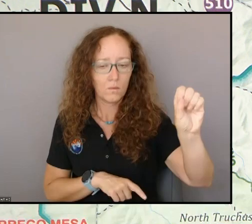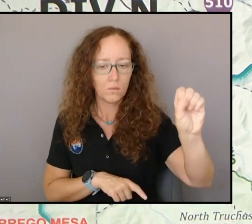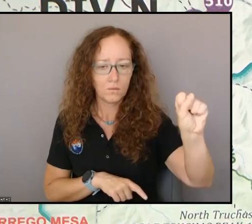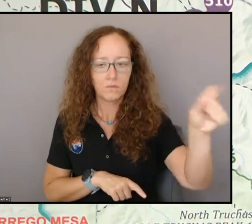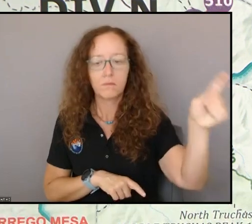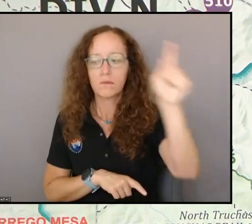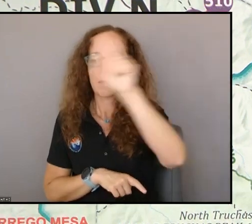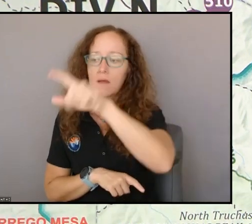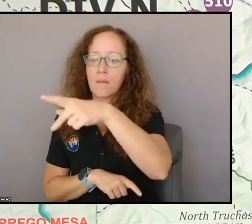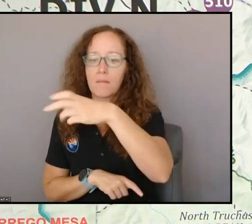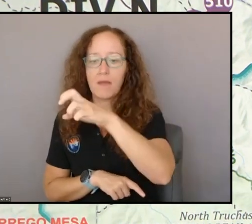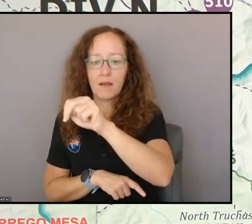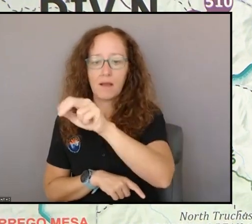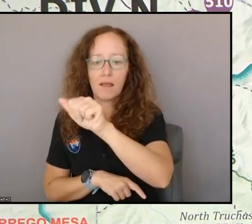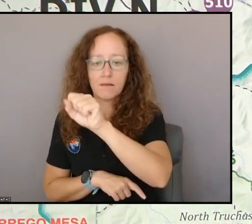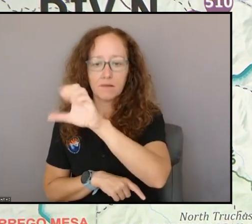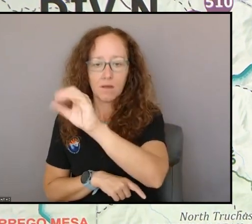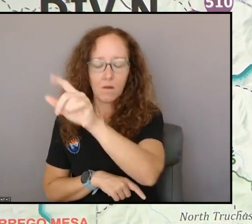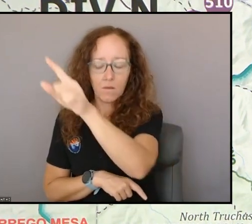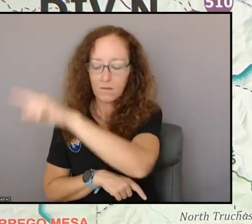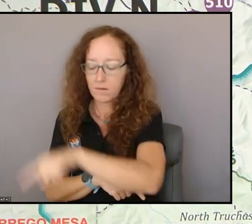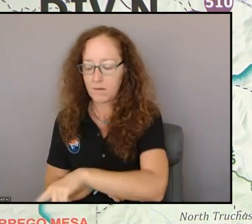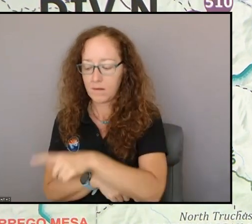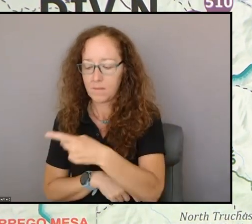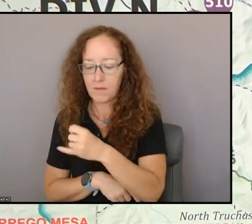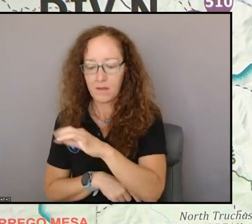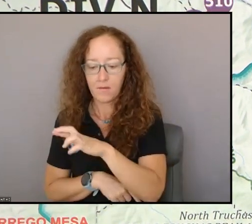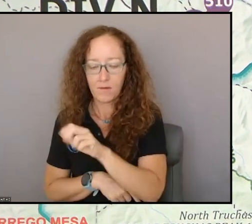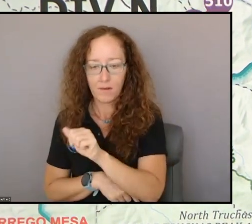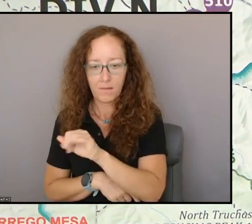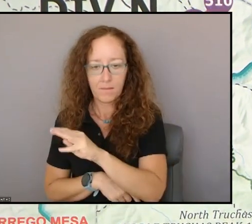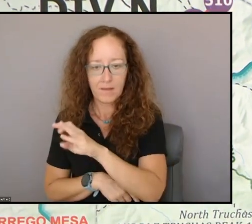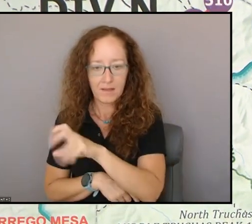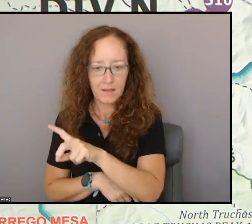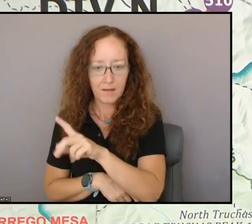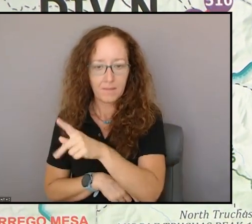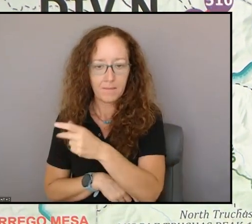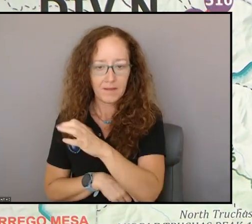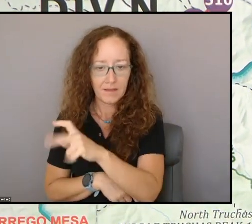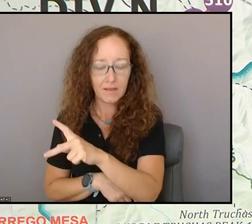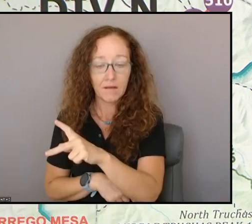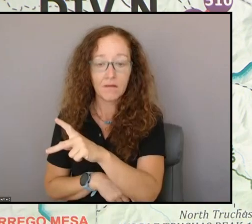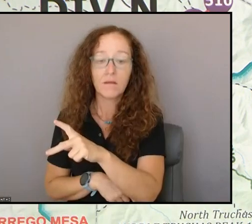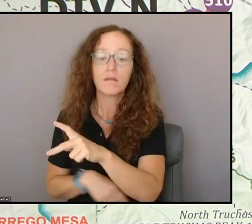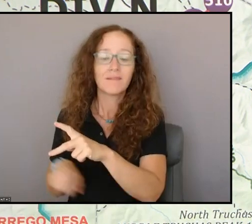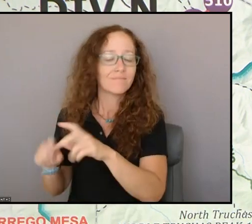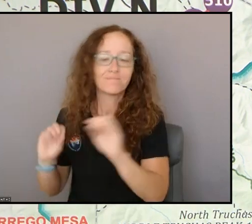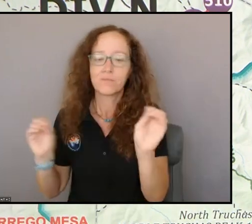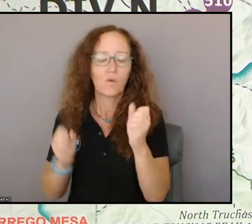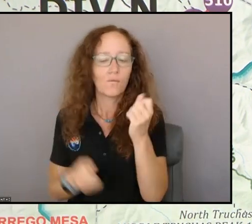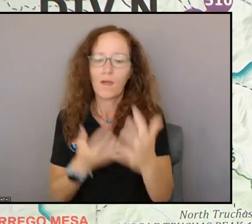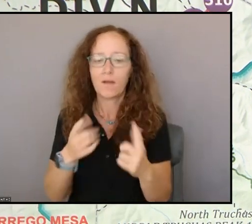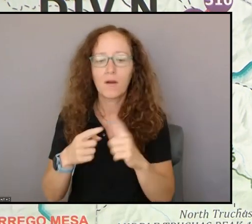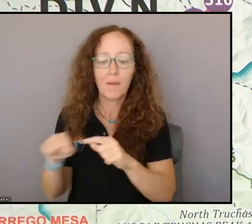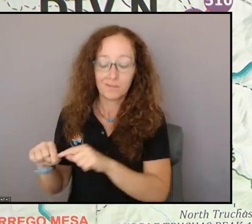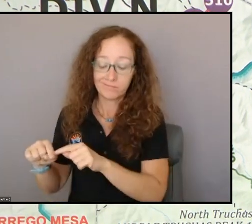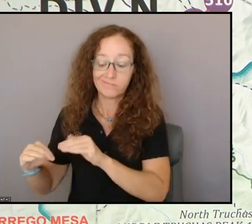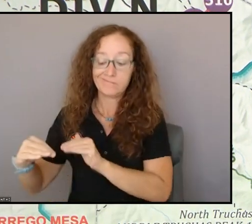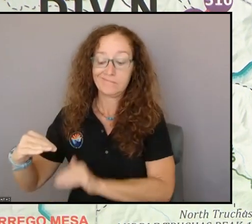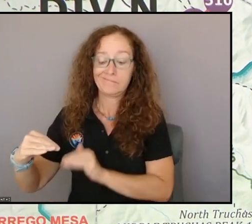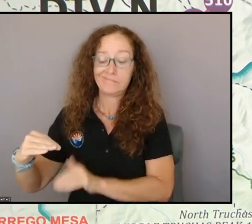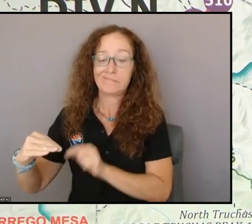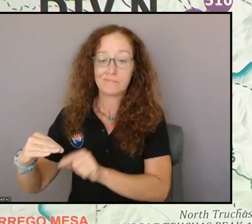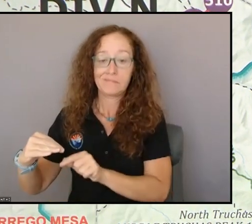fire activity down in the Pecos drainage which is the drainage down here by Vallecitos and